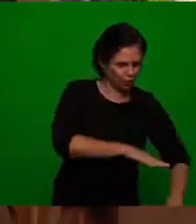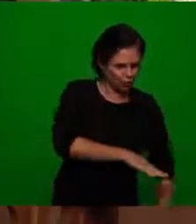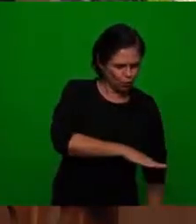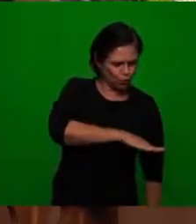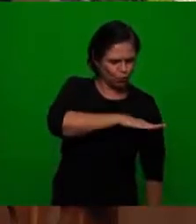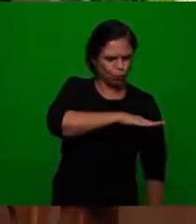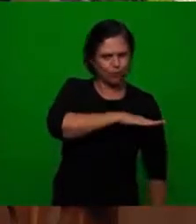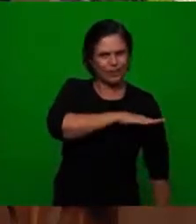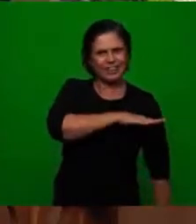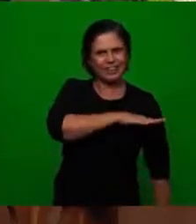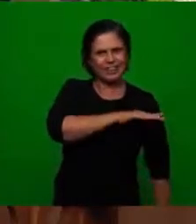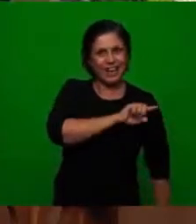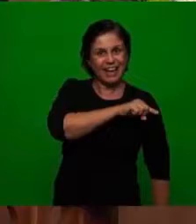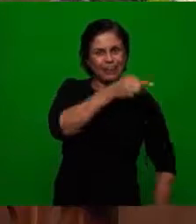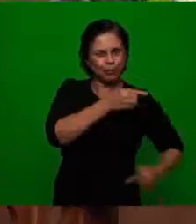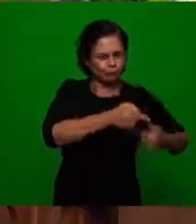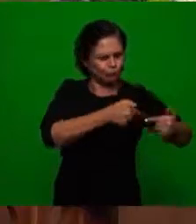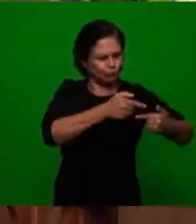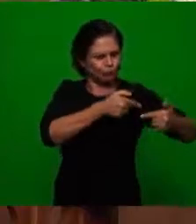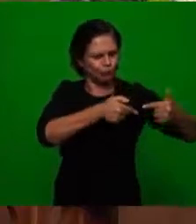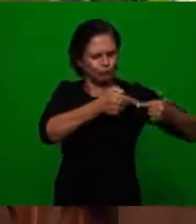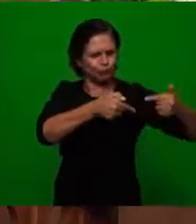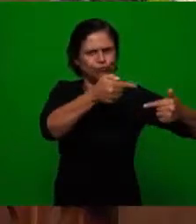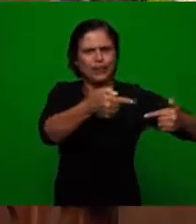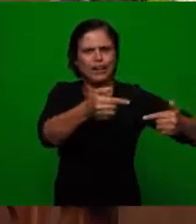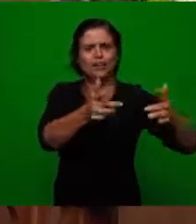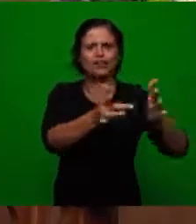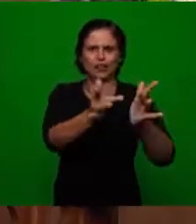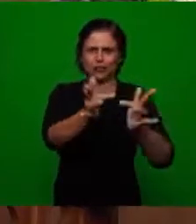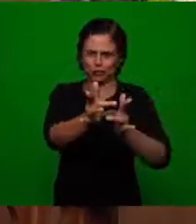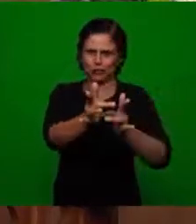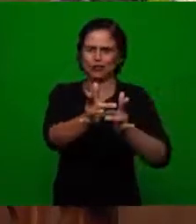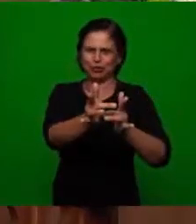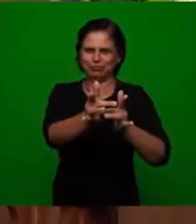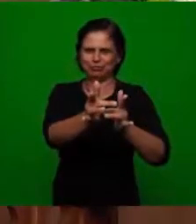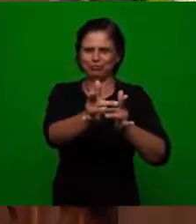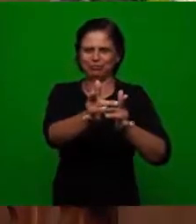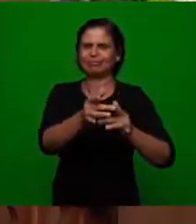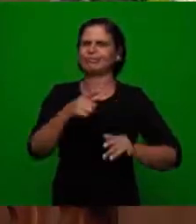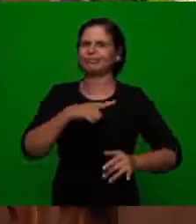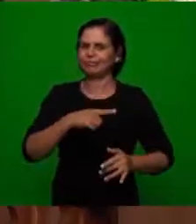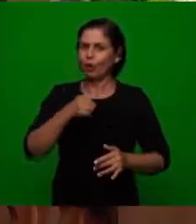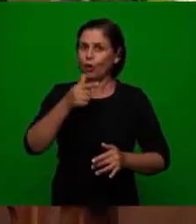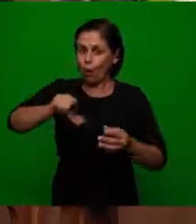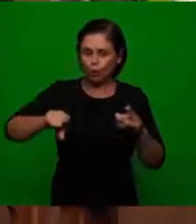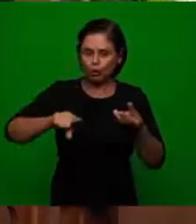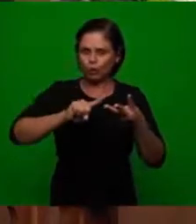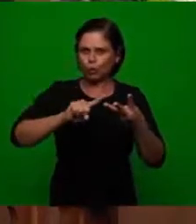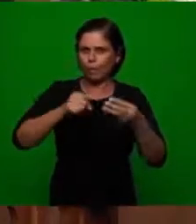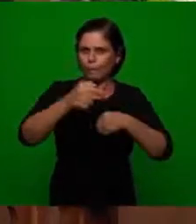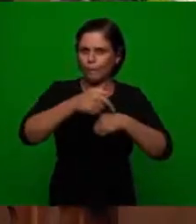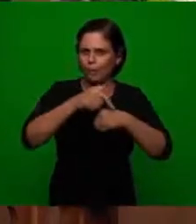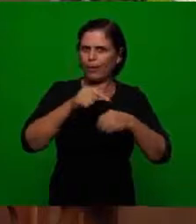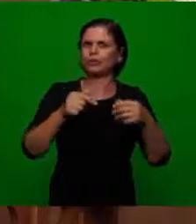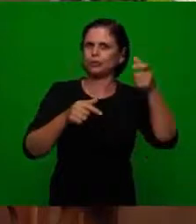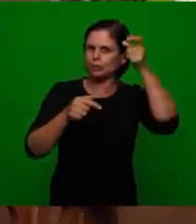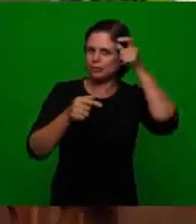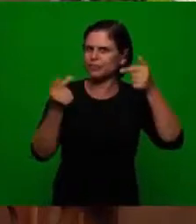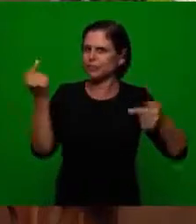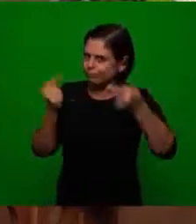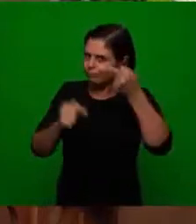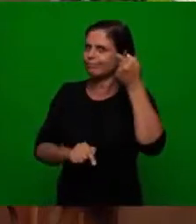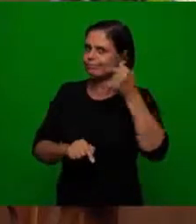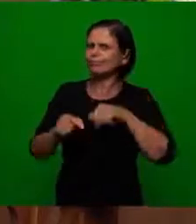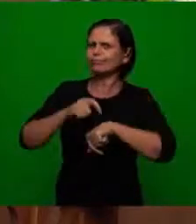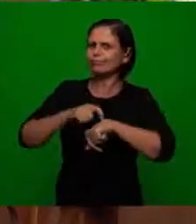from this genealogy came Jesus Christ. So there was also another moment of opposition in which when